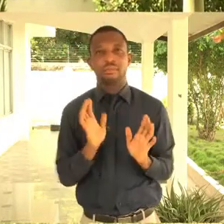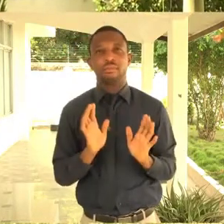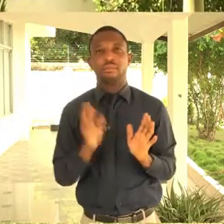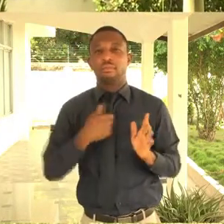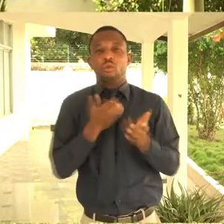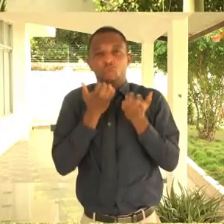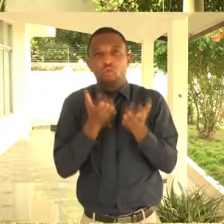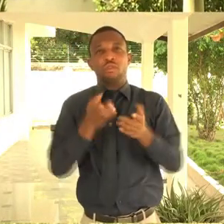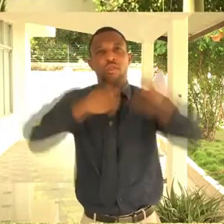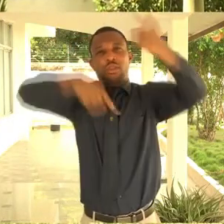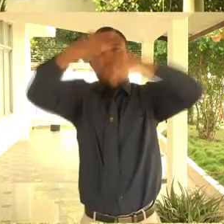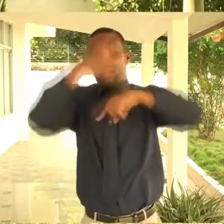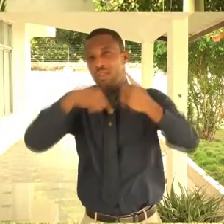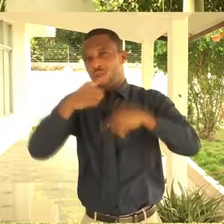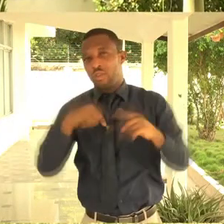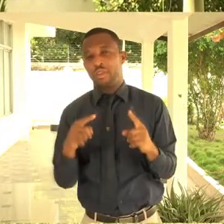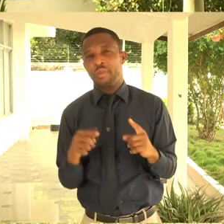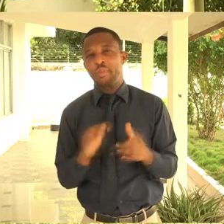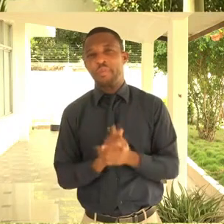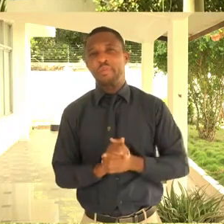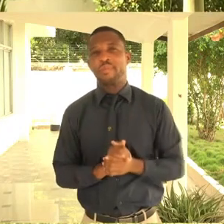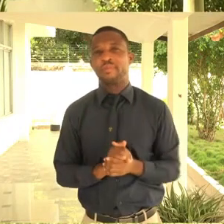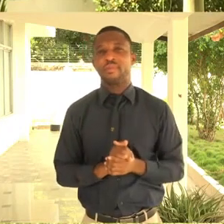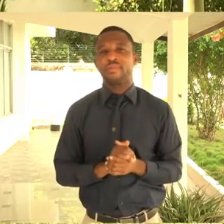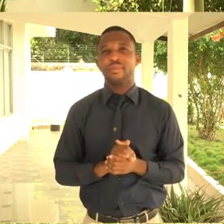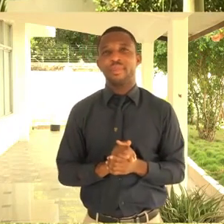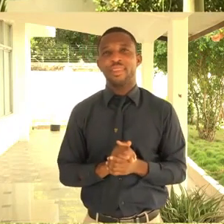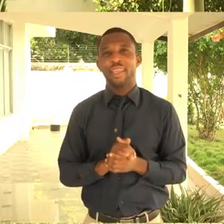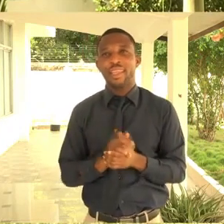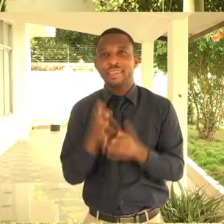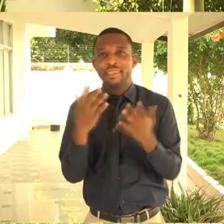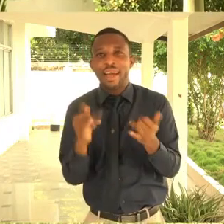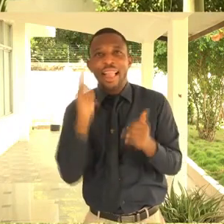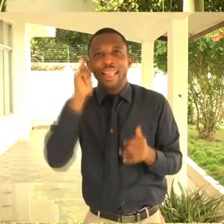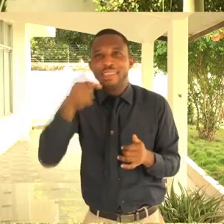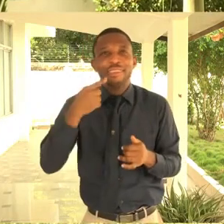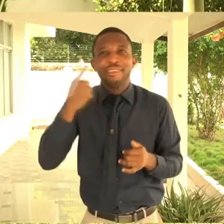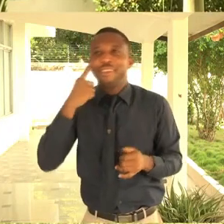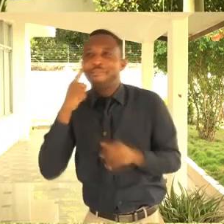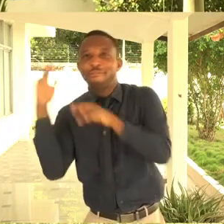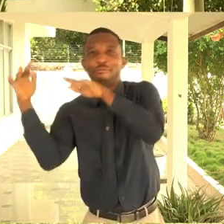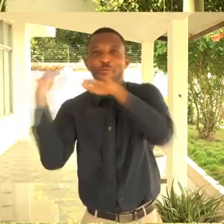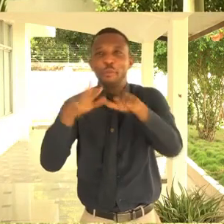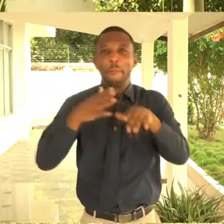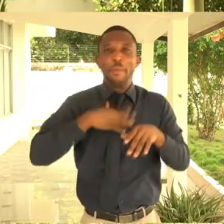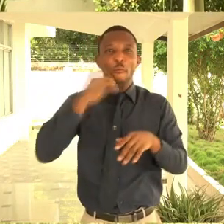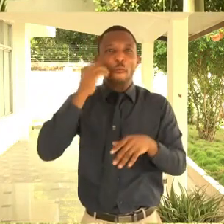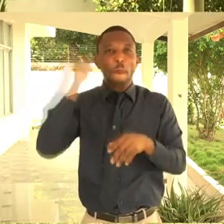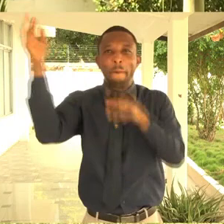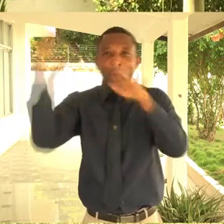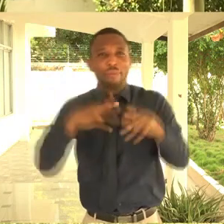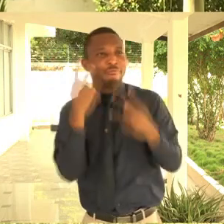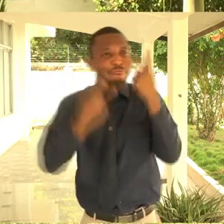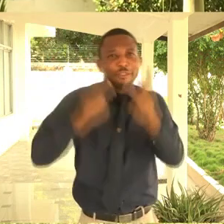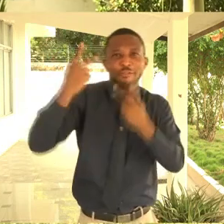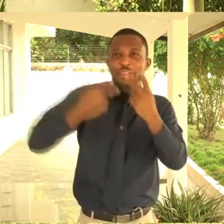You know, be careful, don't go mad, you know. But, when they realized that people, know, deaf friends started visiting me at home and